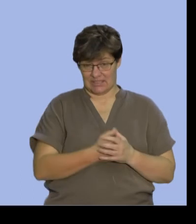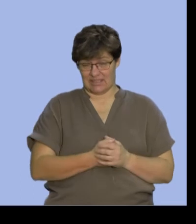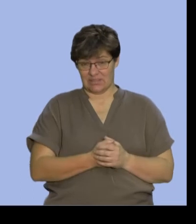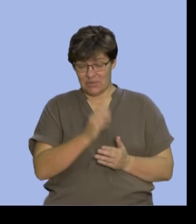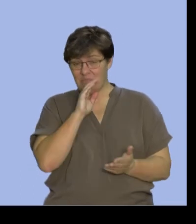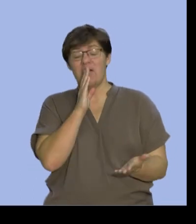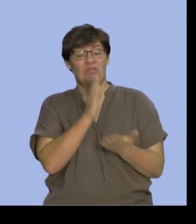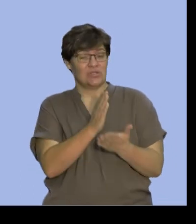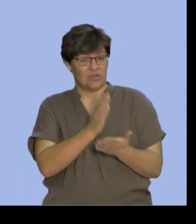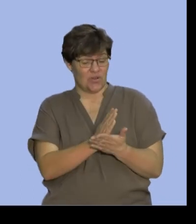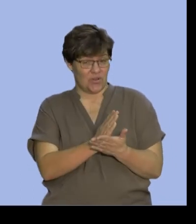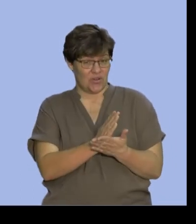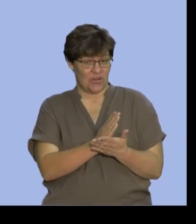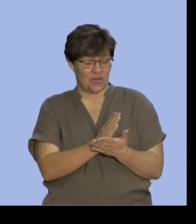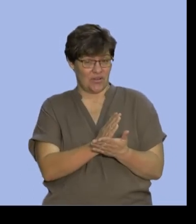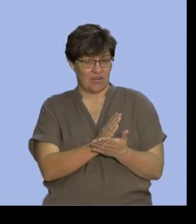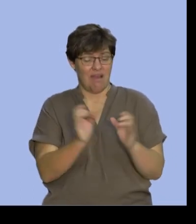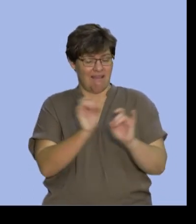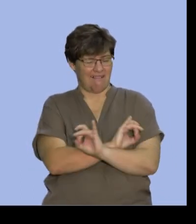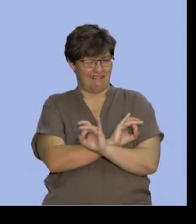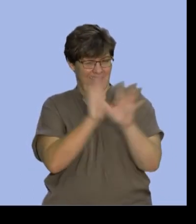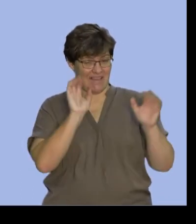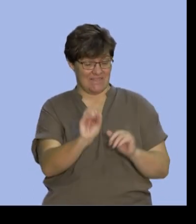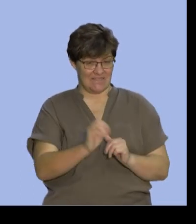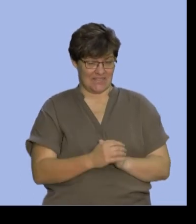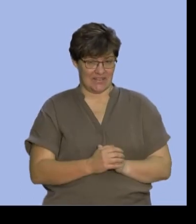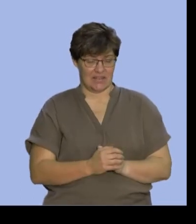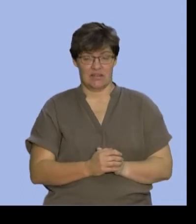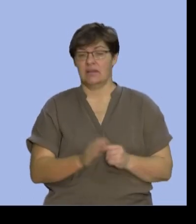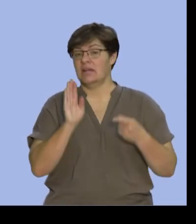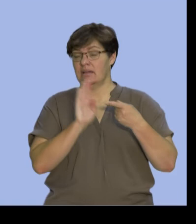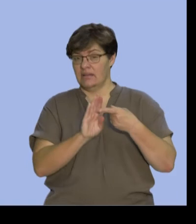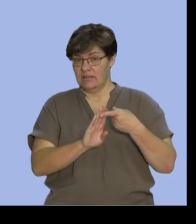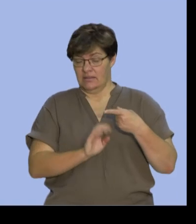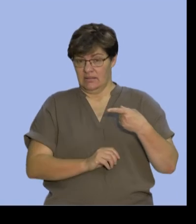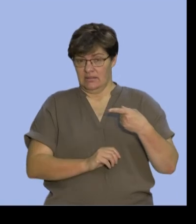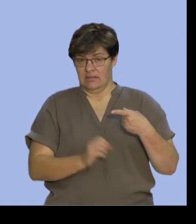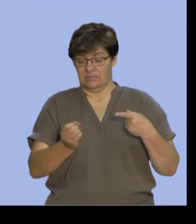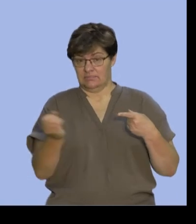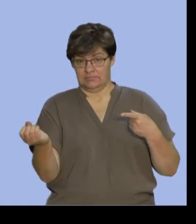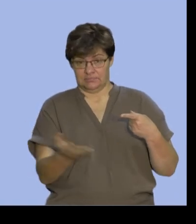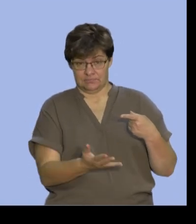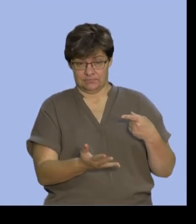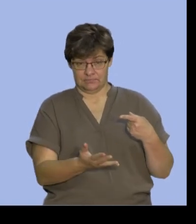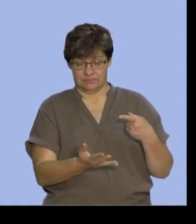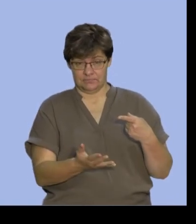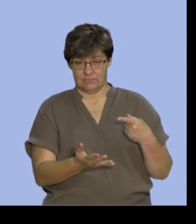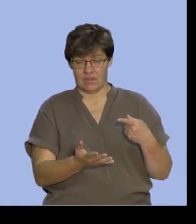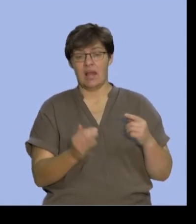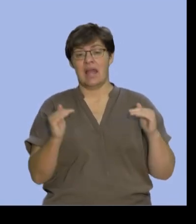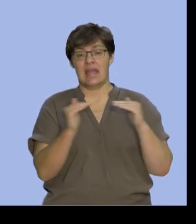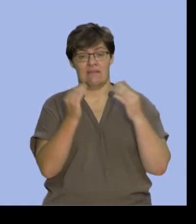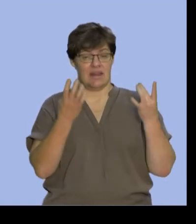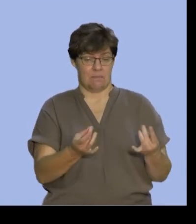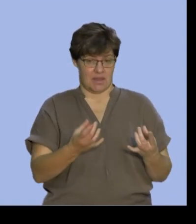sure that what we've got here is very clear. So the first thing is if we were rolling a dice and we got even numbers well